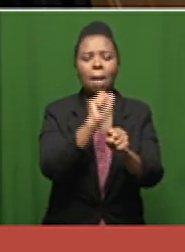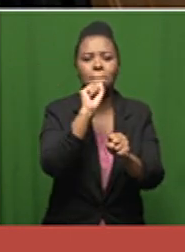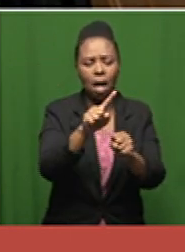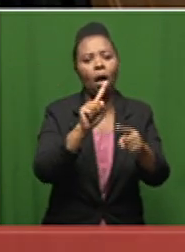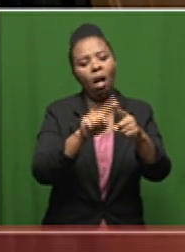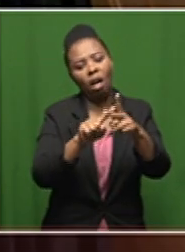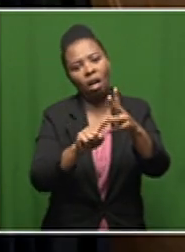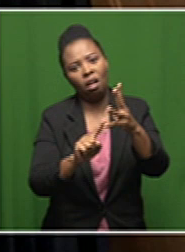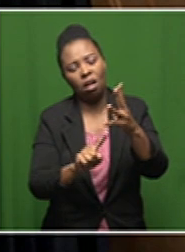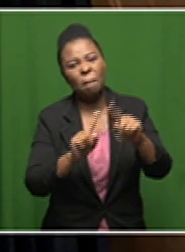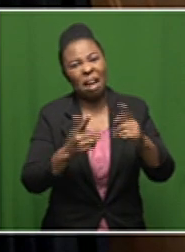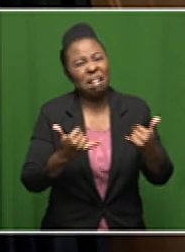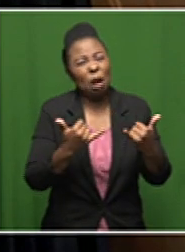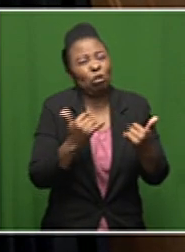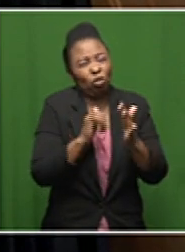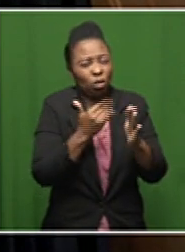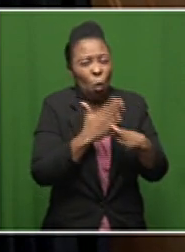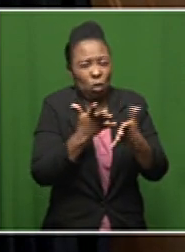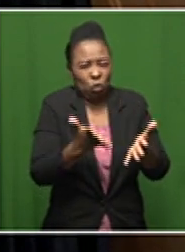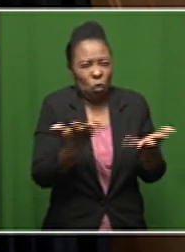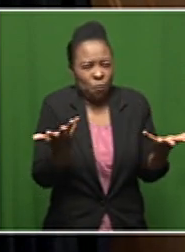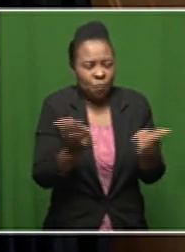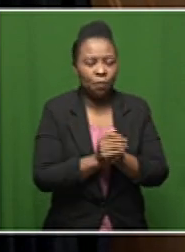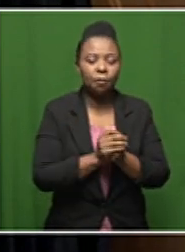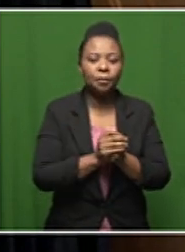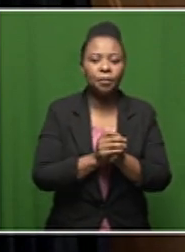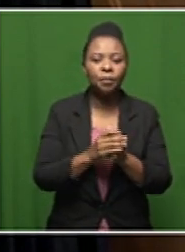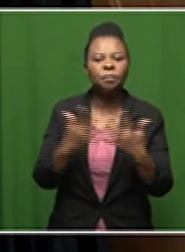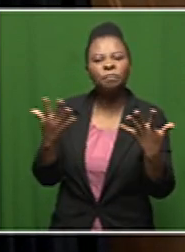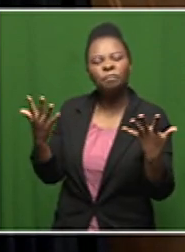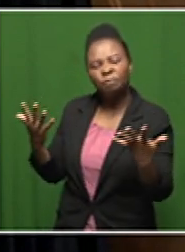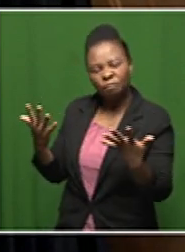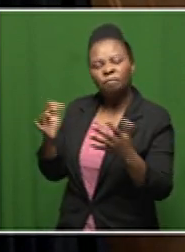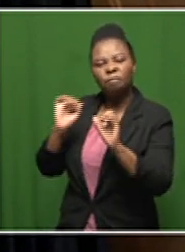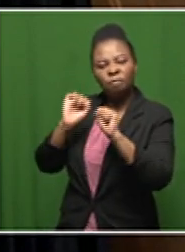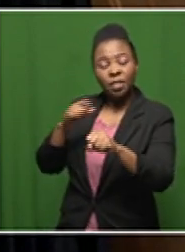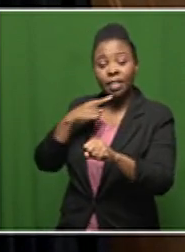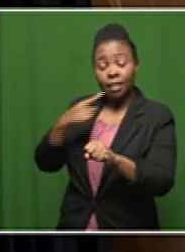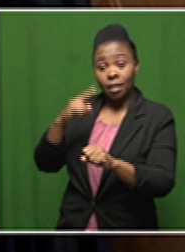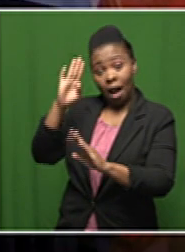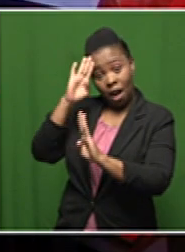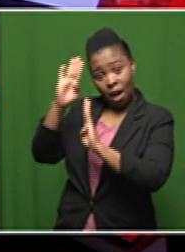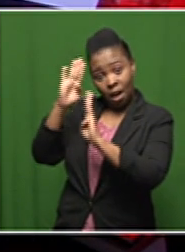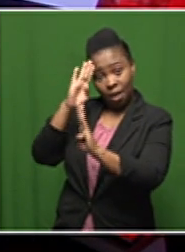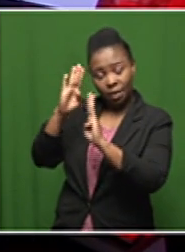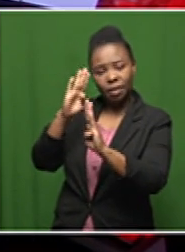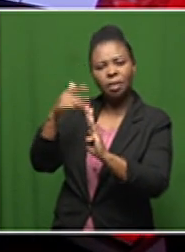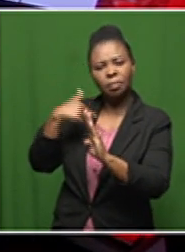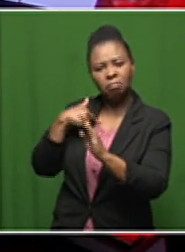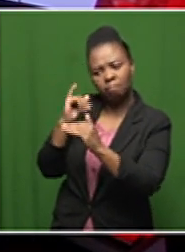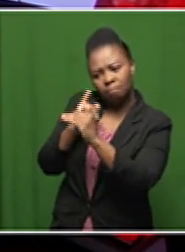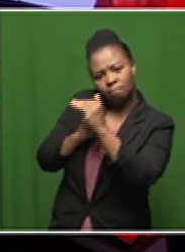that's just how this over it works all right uh no basica says hi i'm on quarantine and my